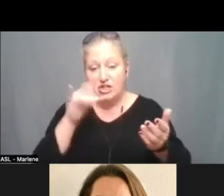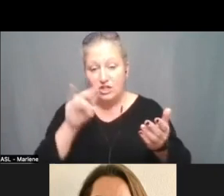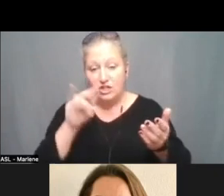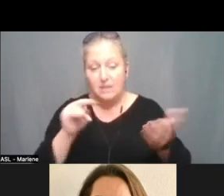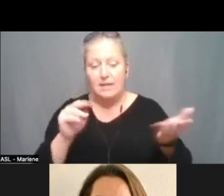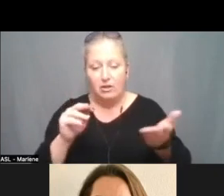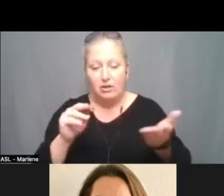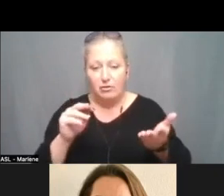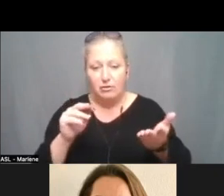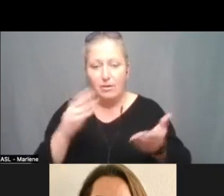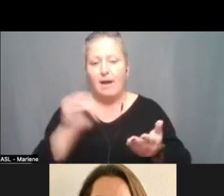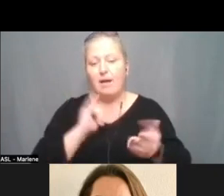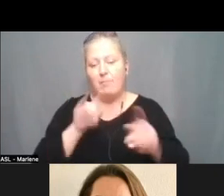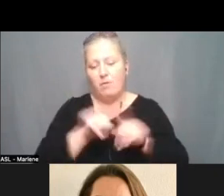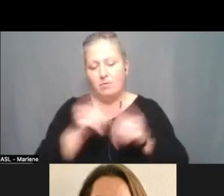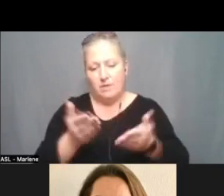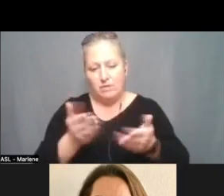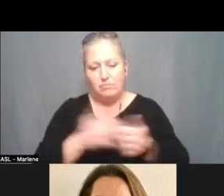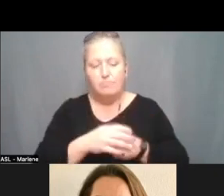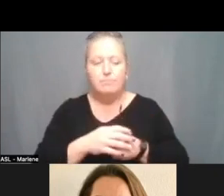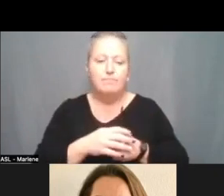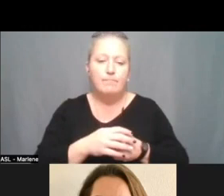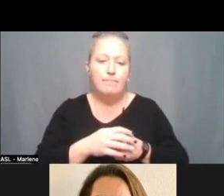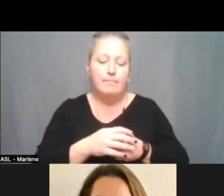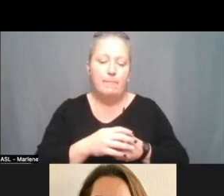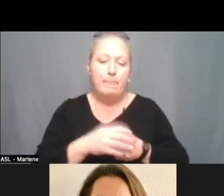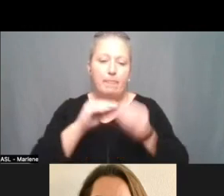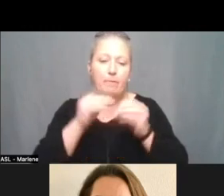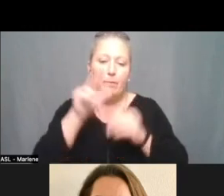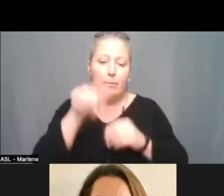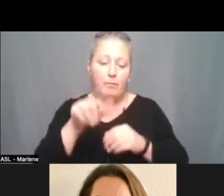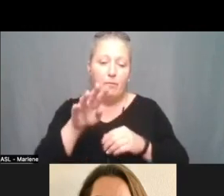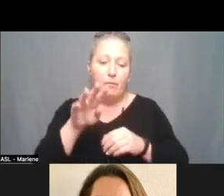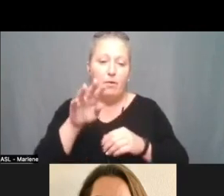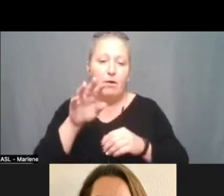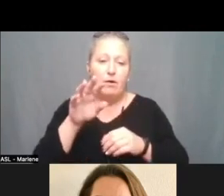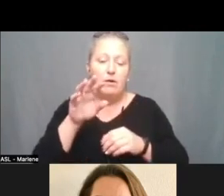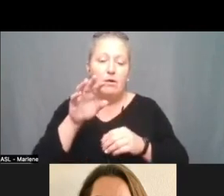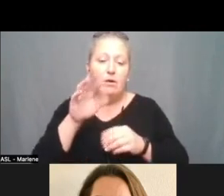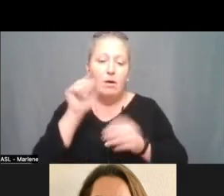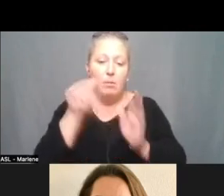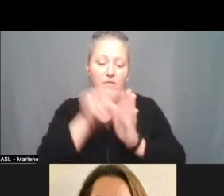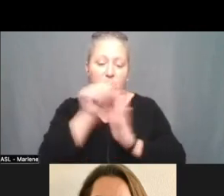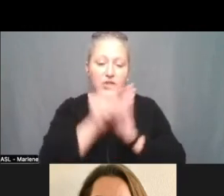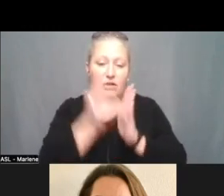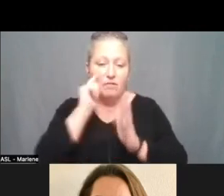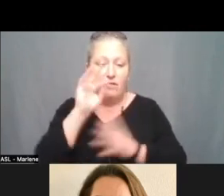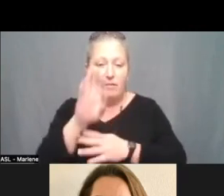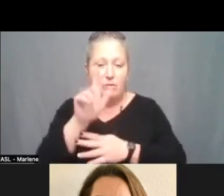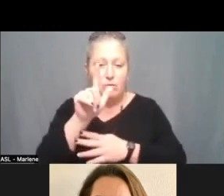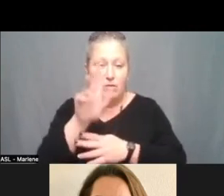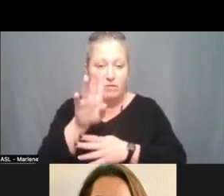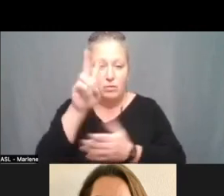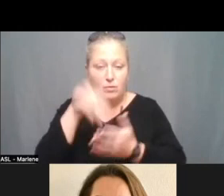And I am also here. Item 3.4 is approval of agenda for February 24, 2022.